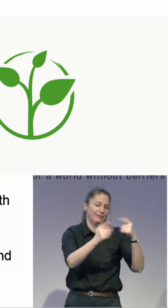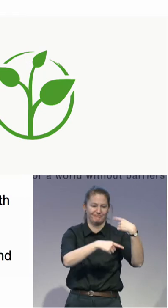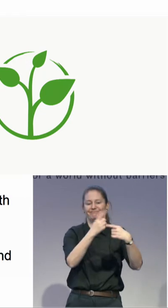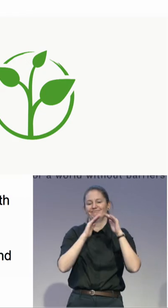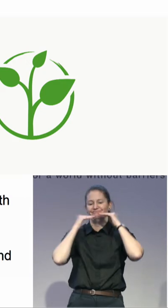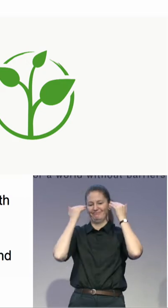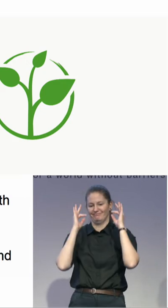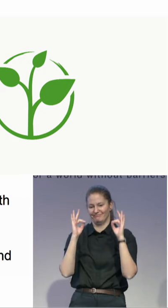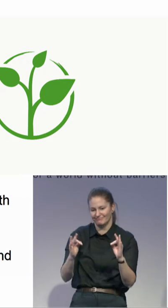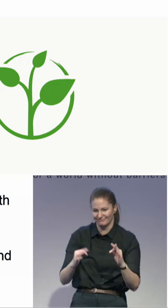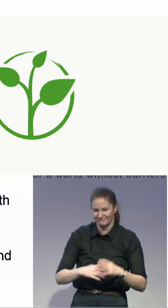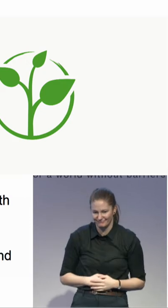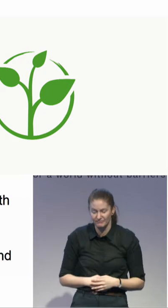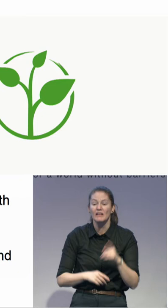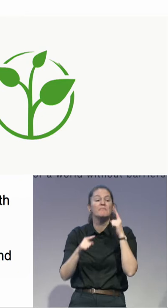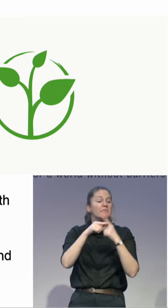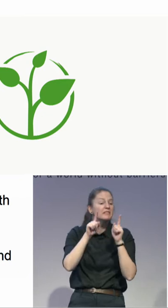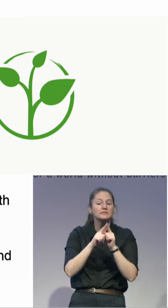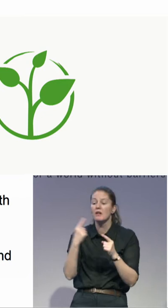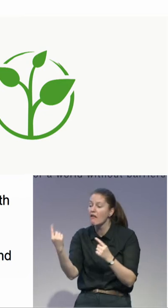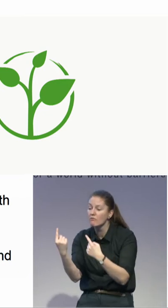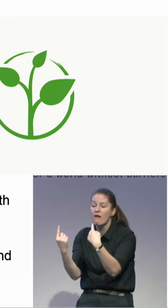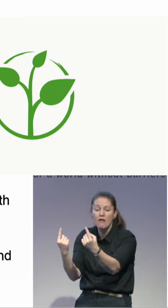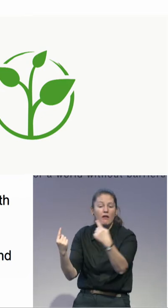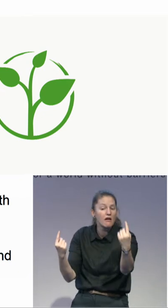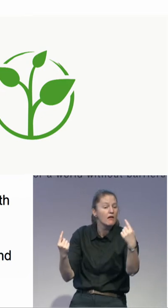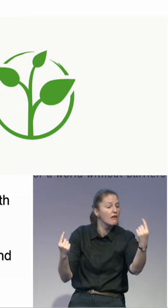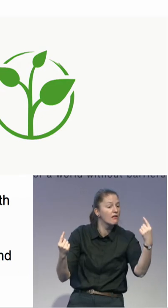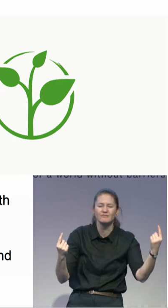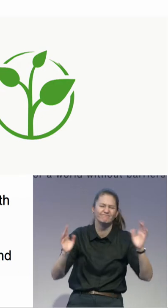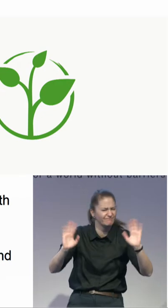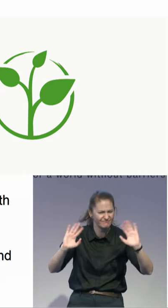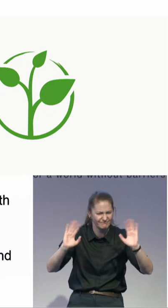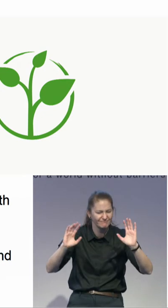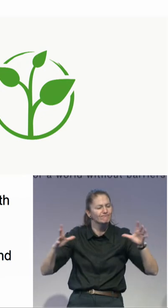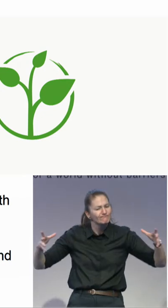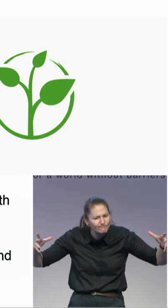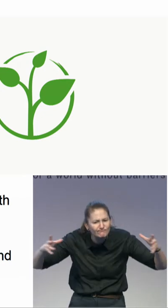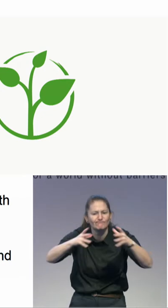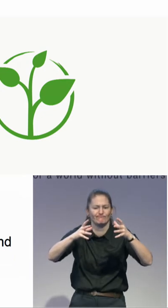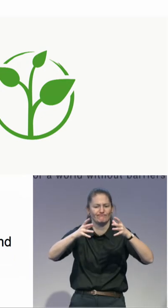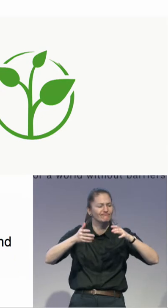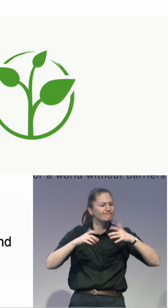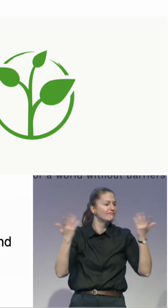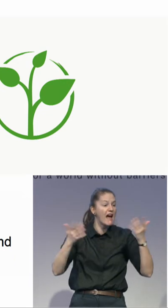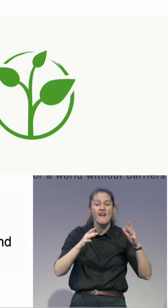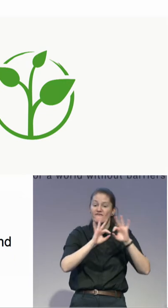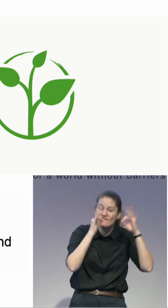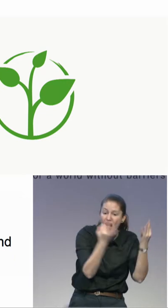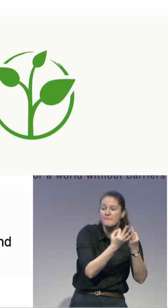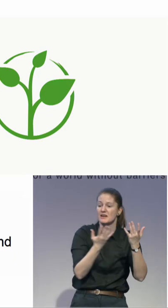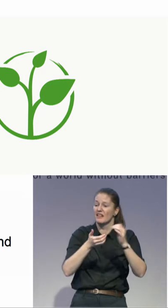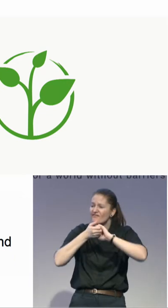involve families, friends, supporters. Make sure that they all participate in the whole process. And